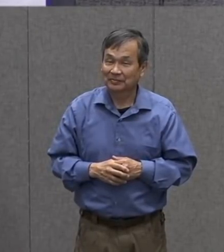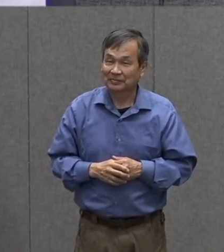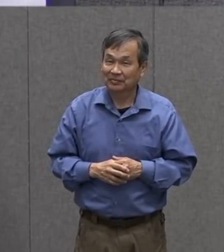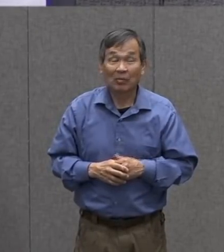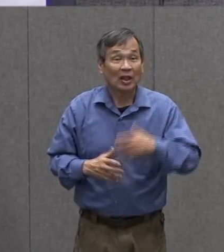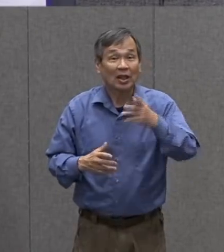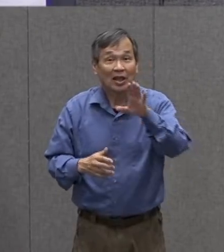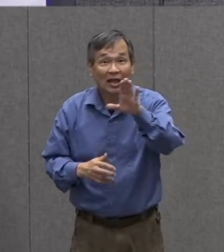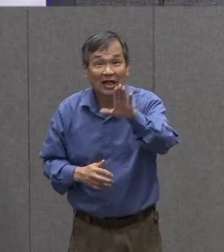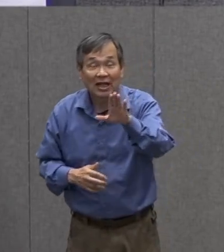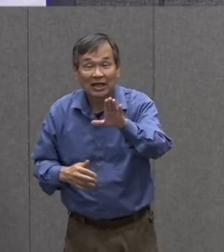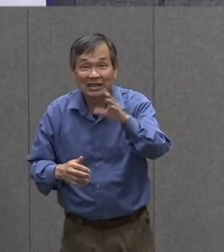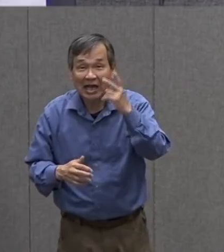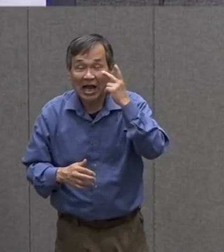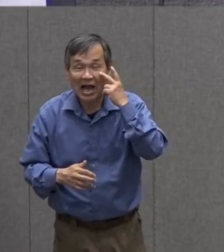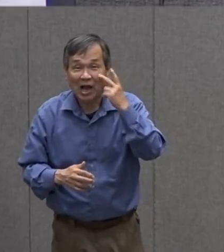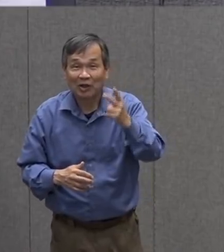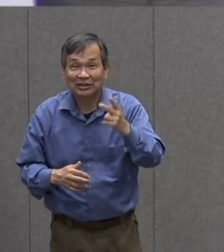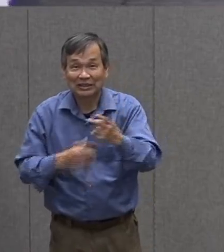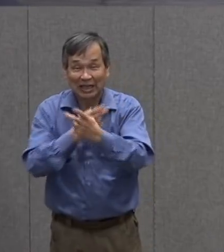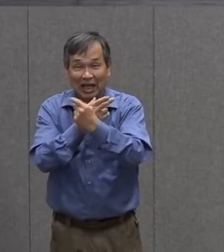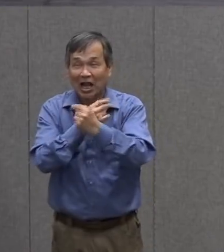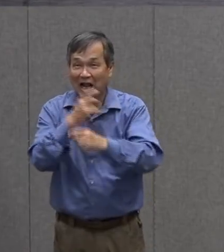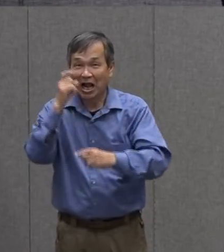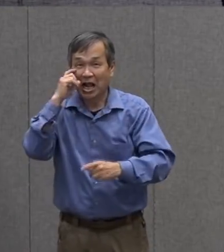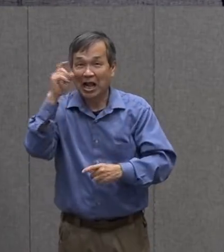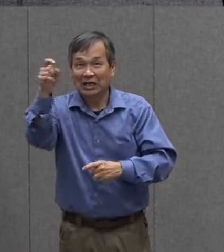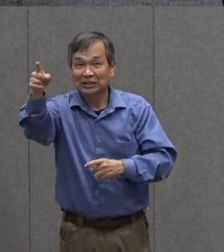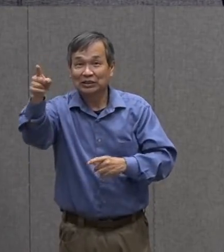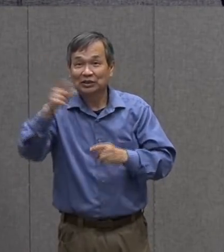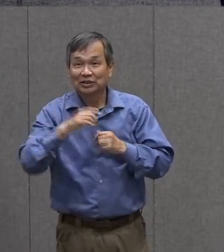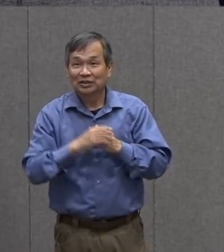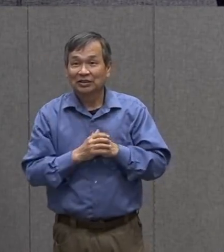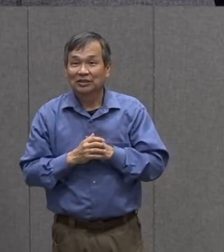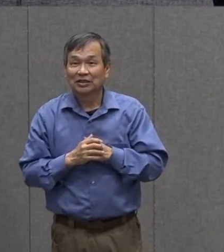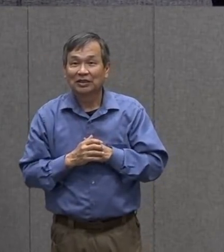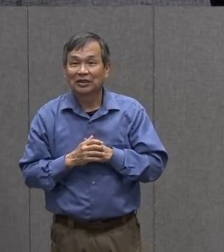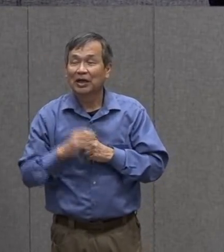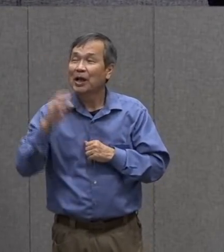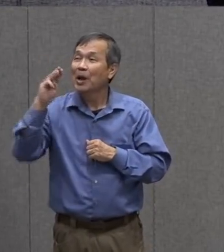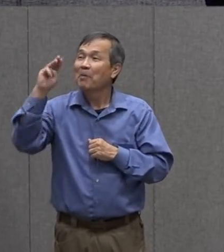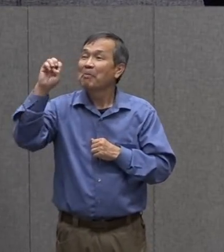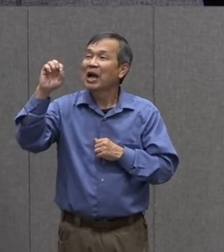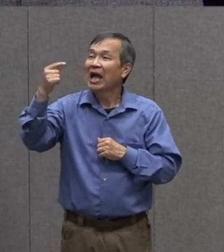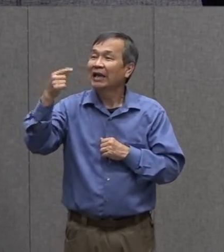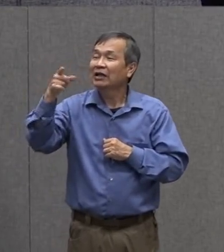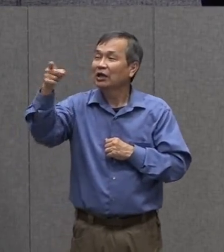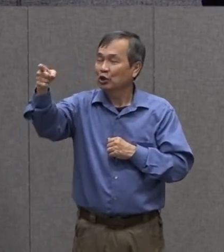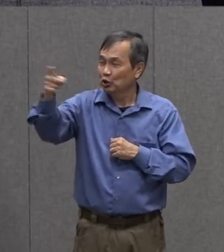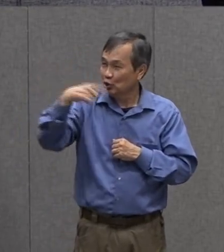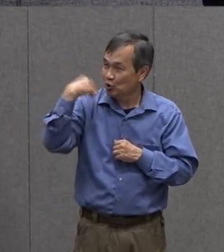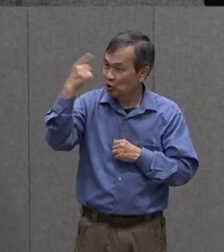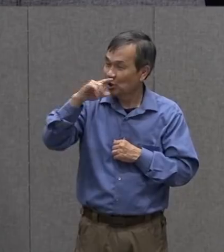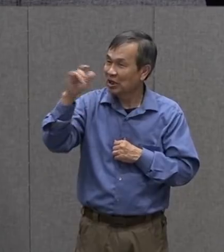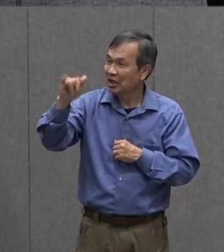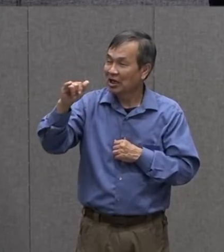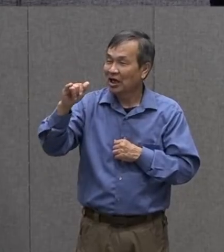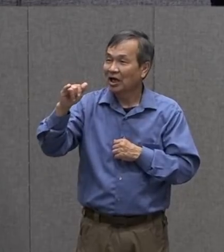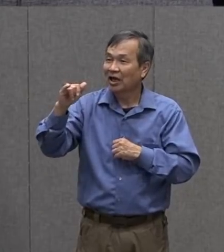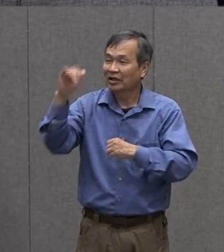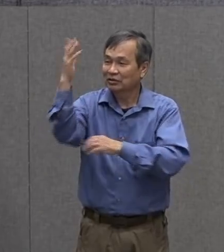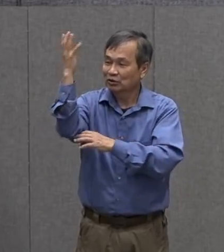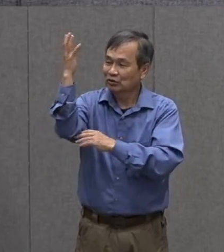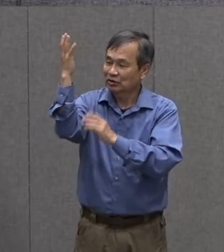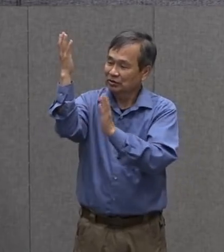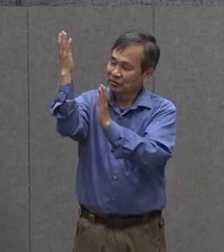Now I see you, said Heidi Hare. Now I Moth, you look just like the tree bark.